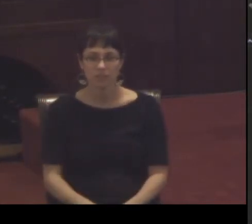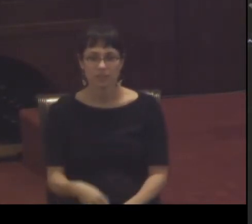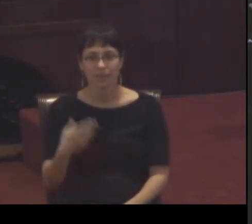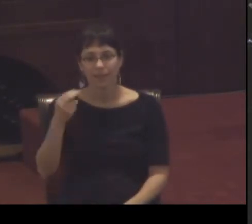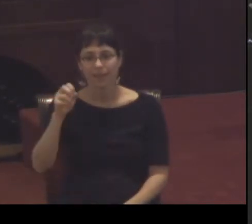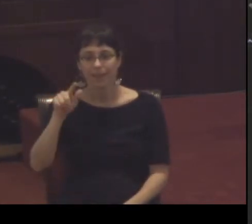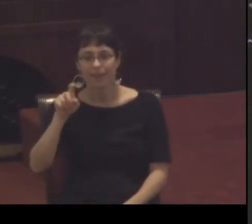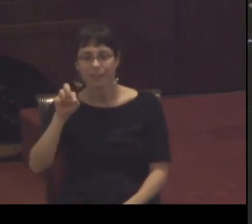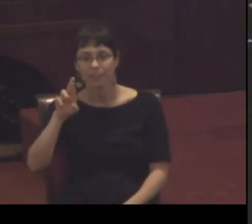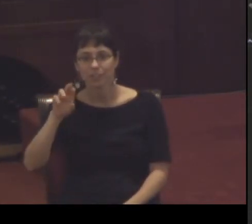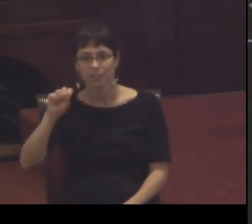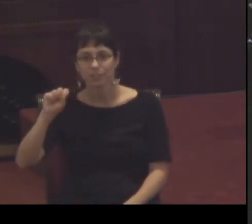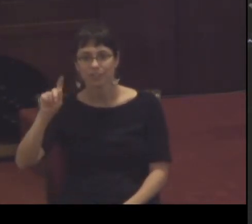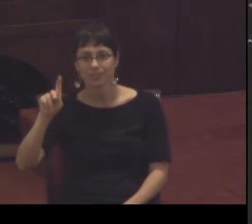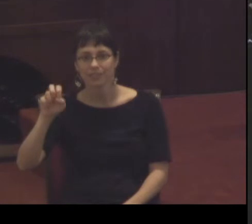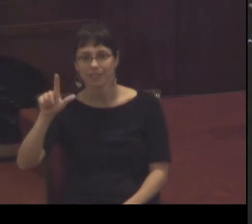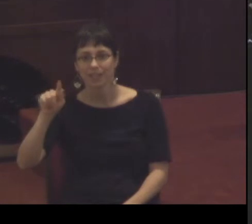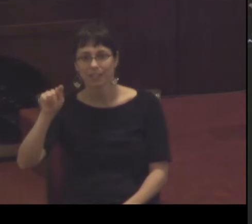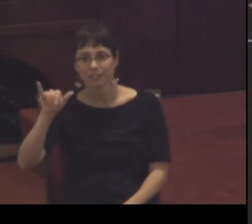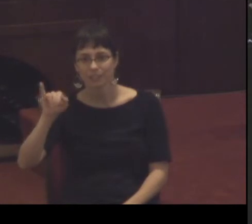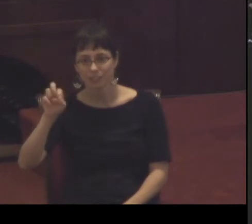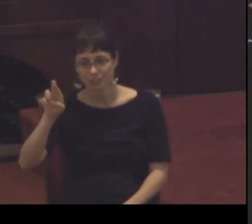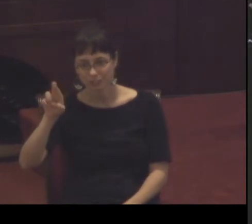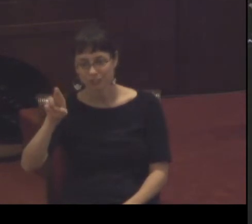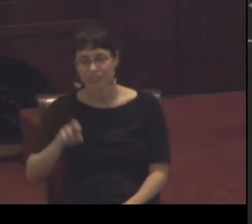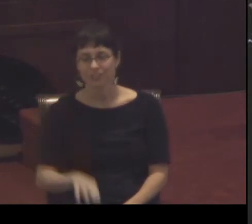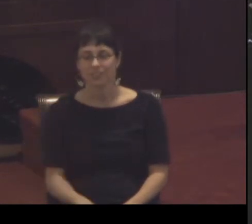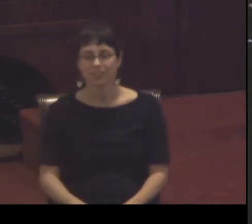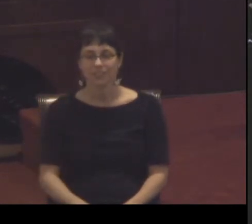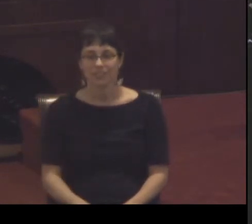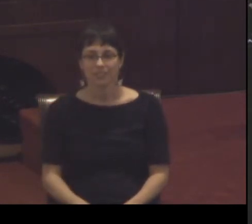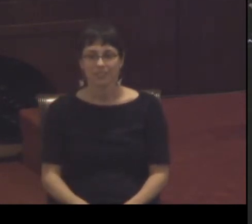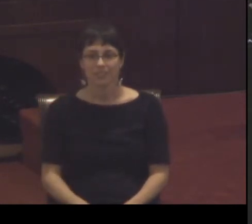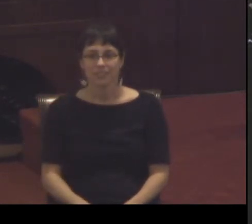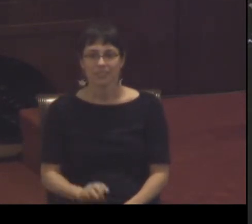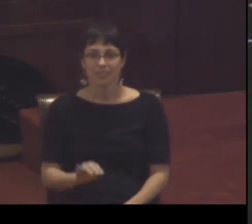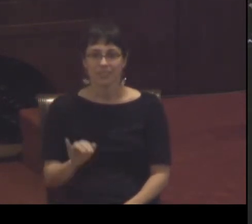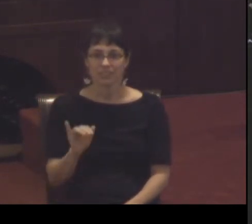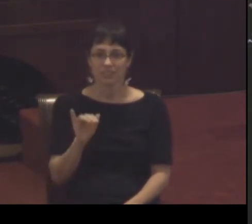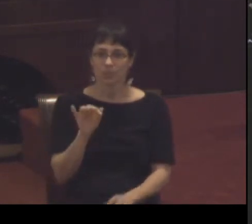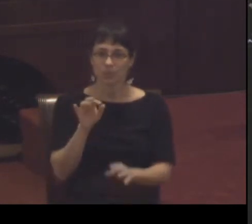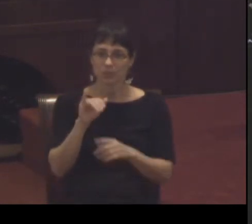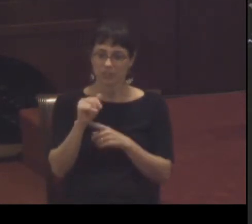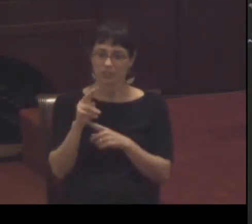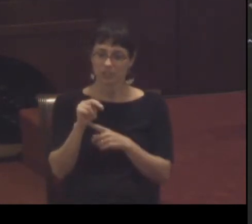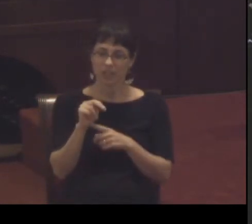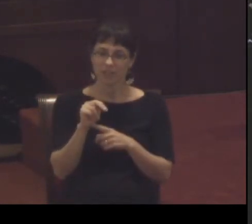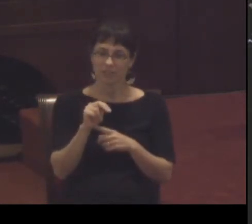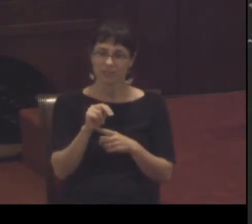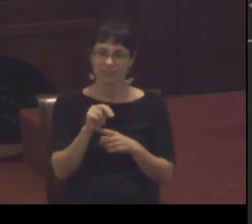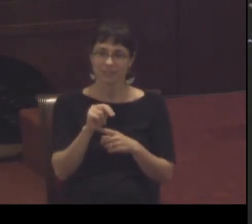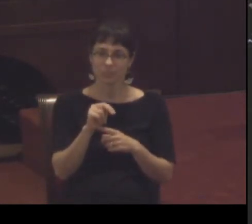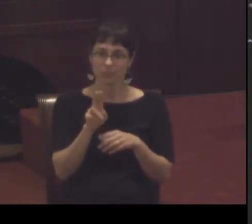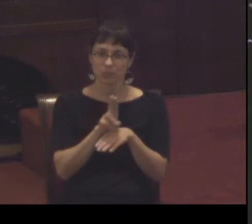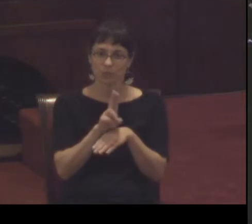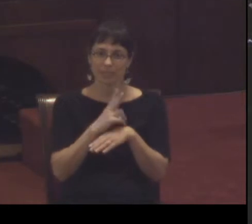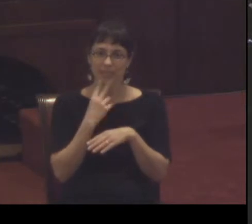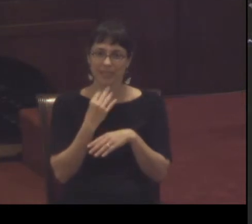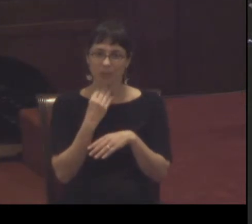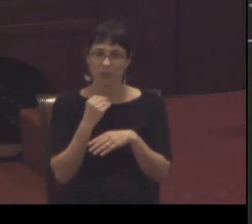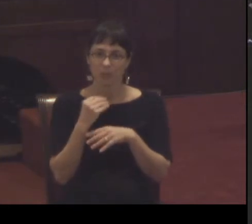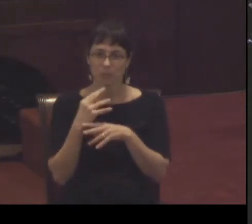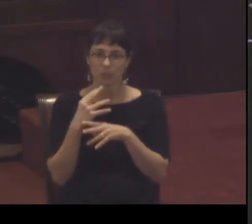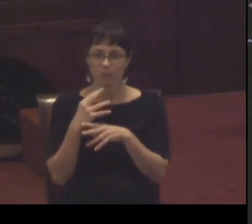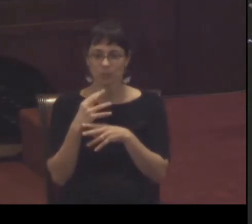by beginning this way John says there is chaos there is chaos in this world there